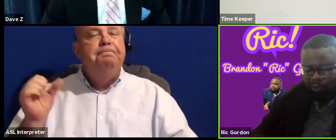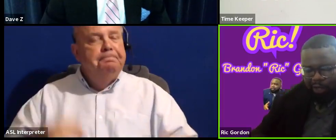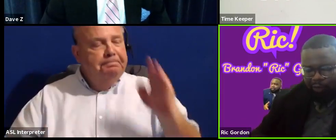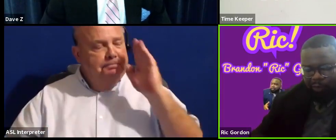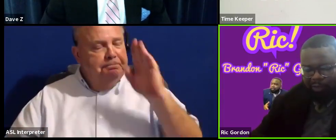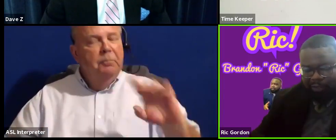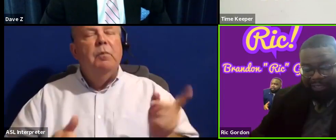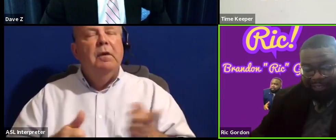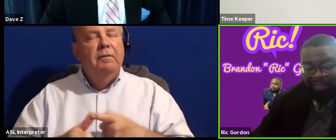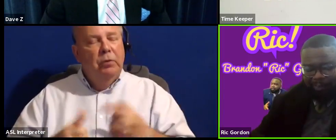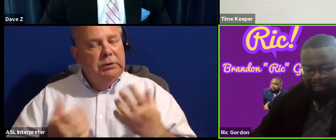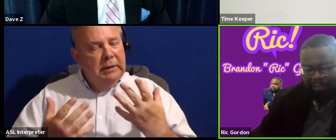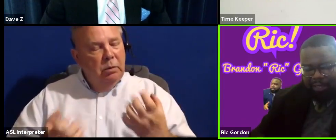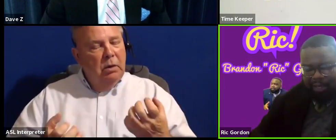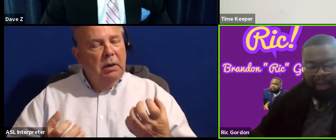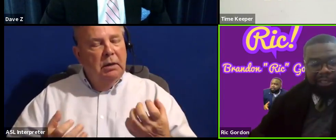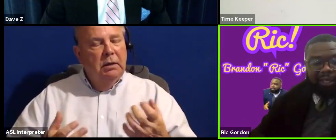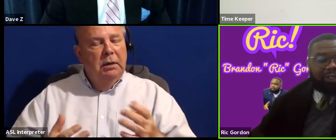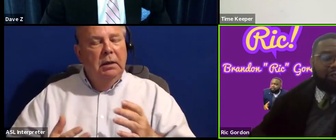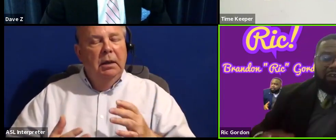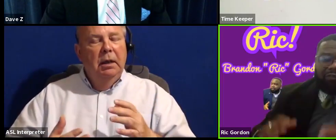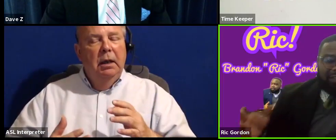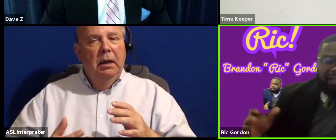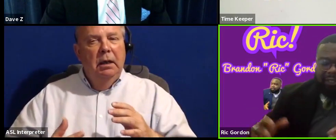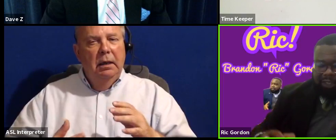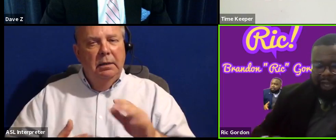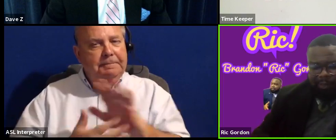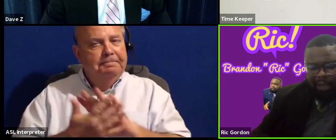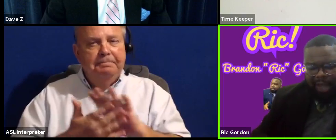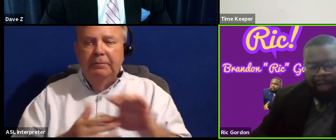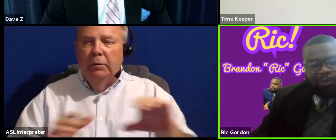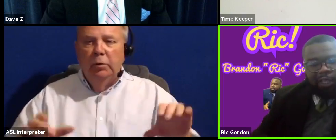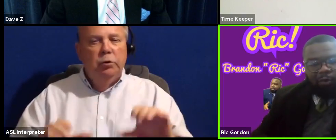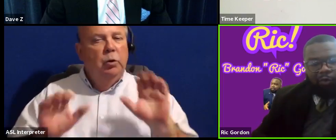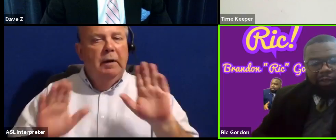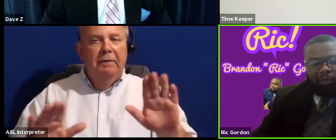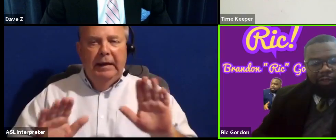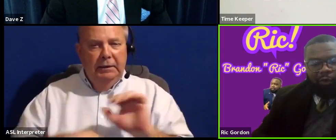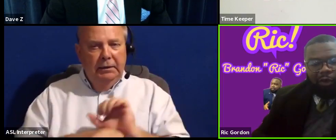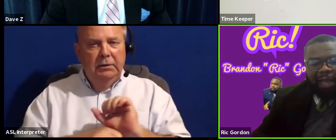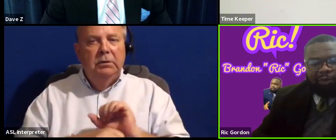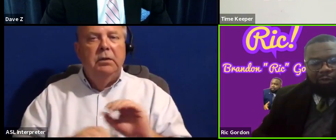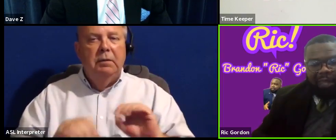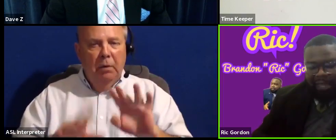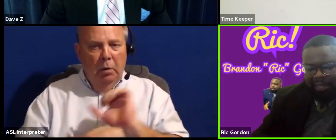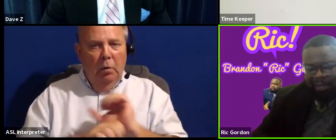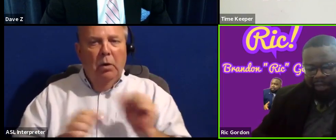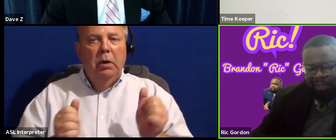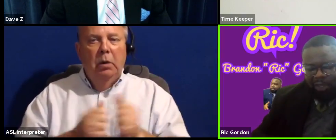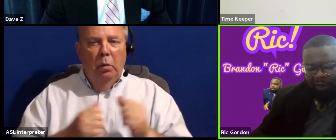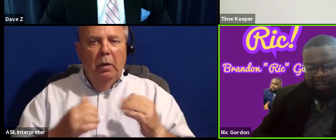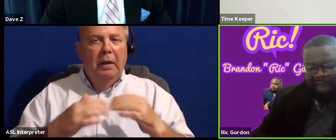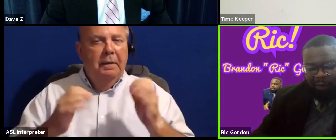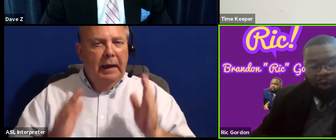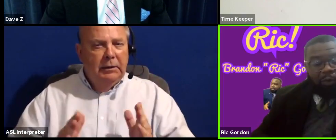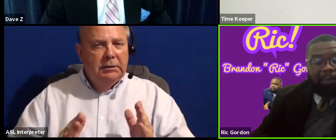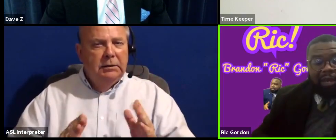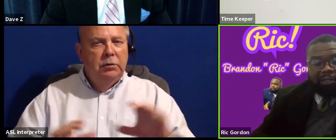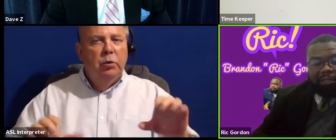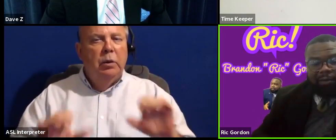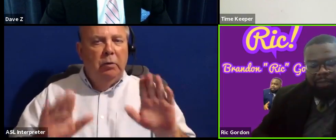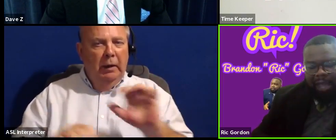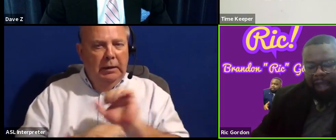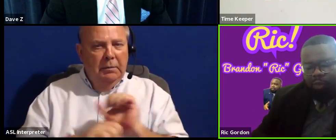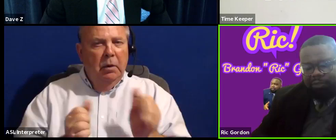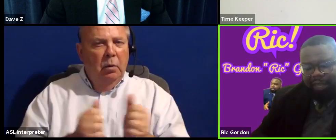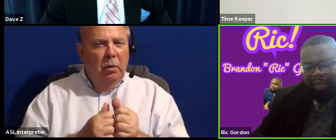So first, I just want to agree with the sentiments. Ms. Liggins is doing a fantastic job, obviously, with the rough times we've been in. She's doing a great job of working